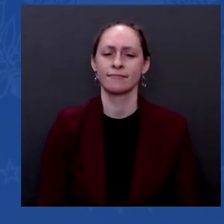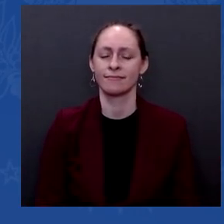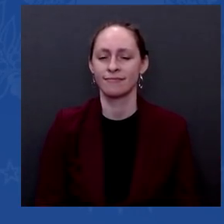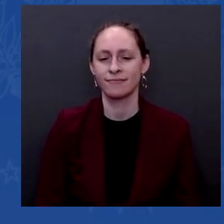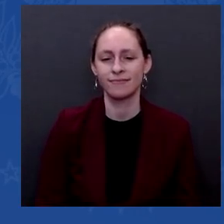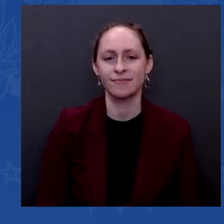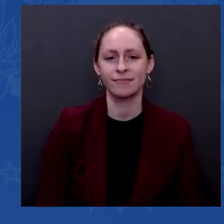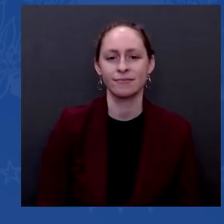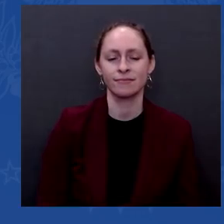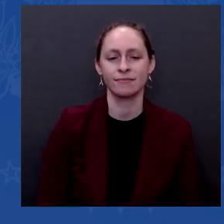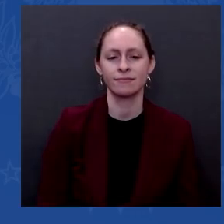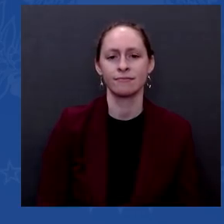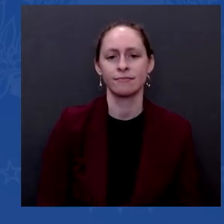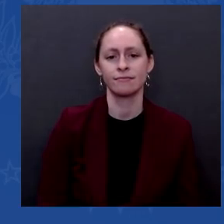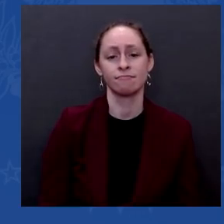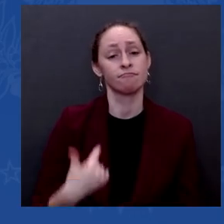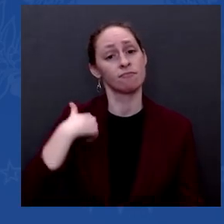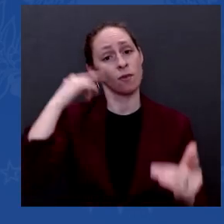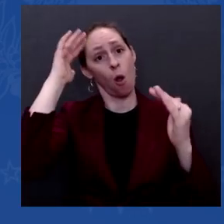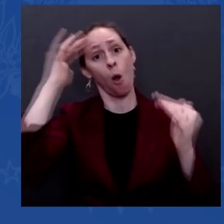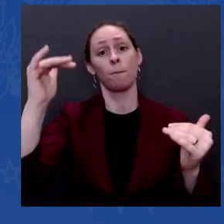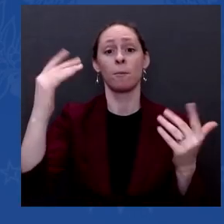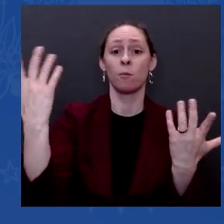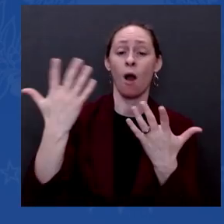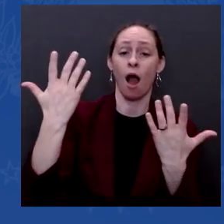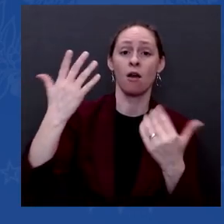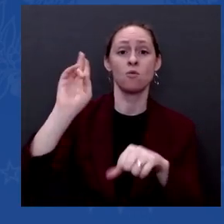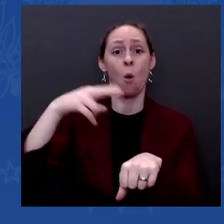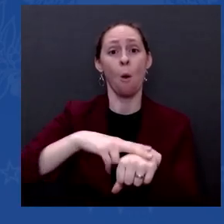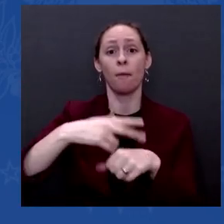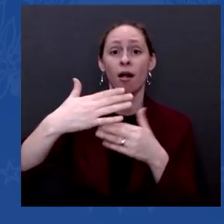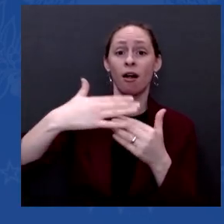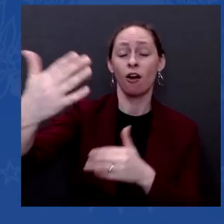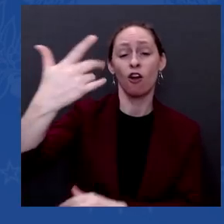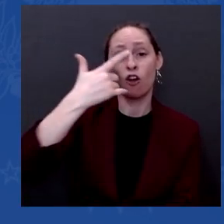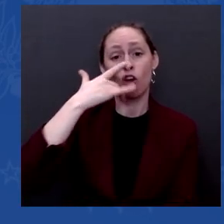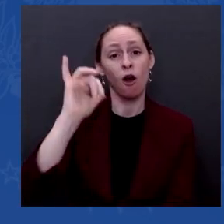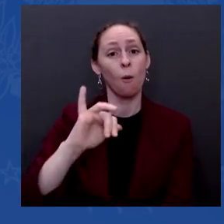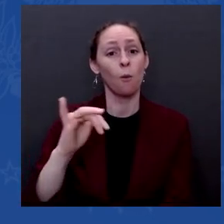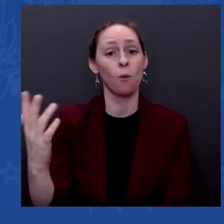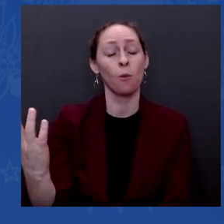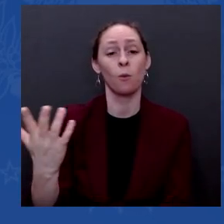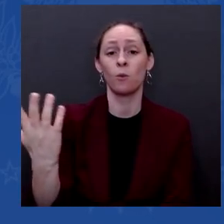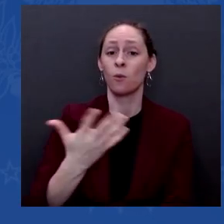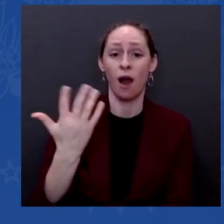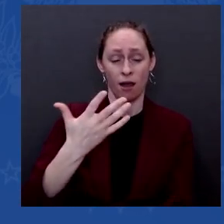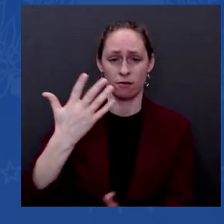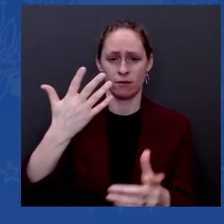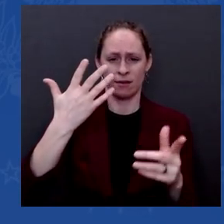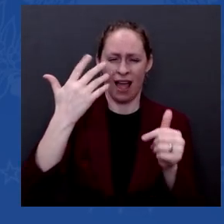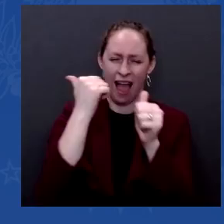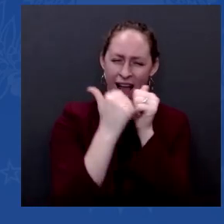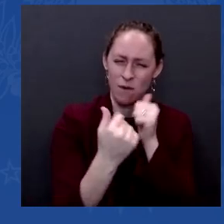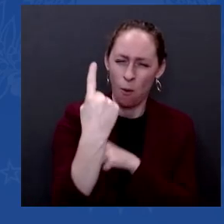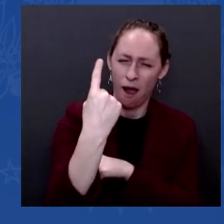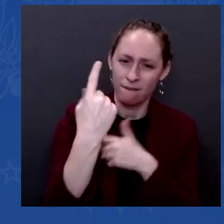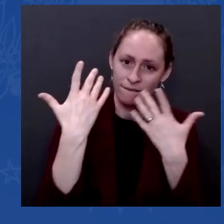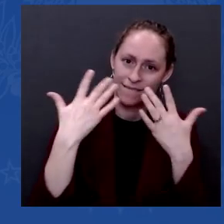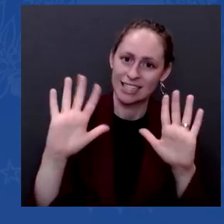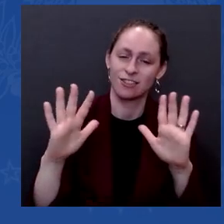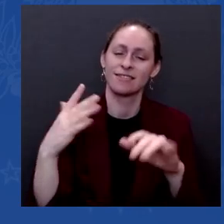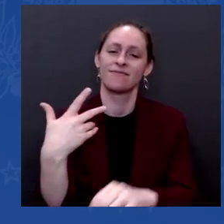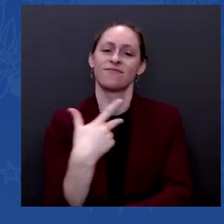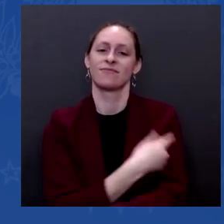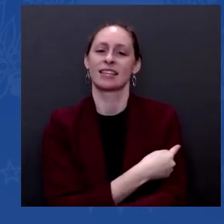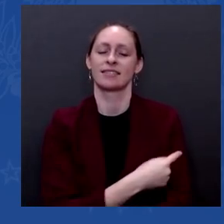have 30-some million people not vaccinated. I hope the new normal is people have seen what their own interest is and have